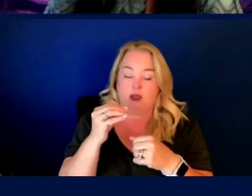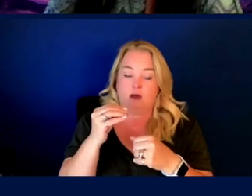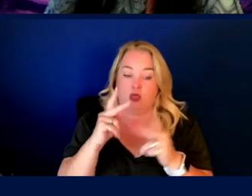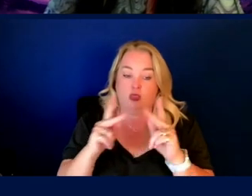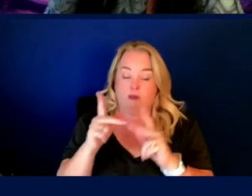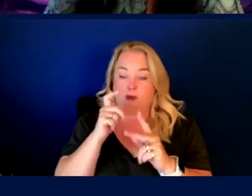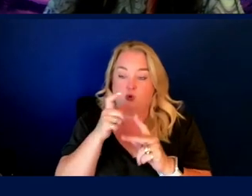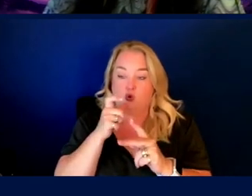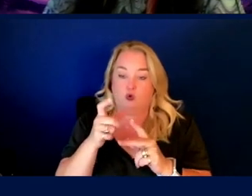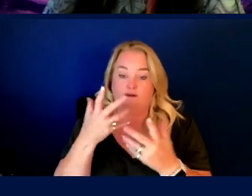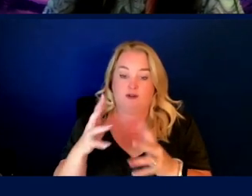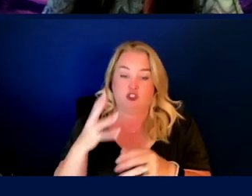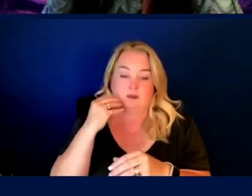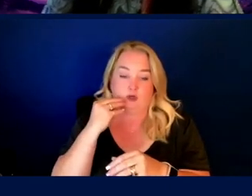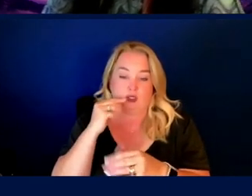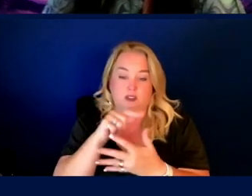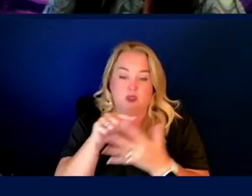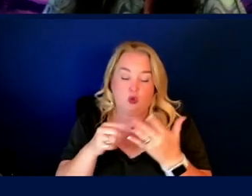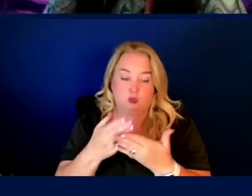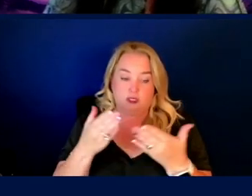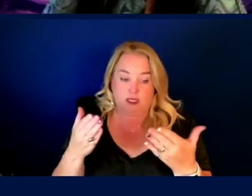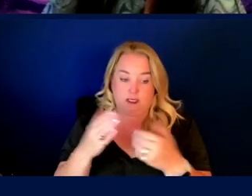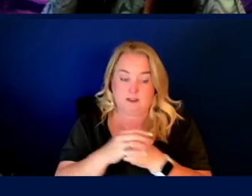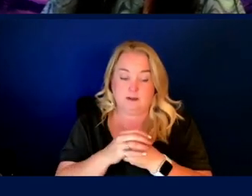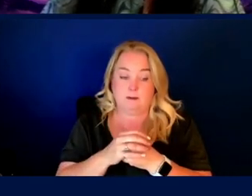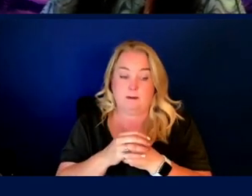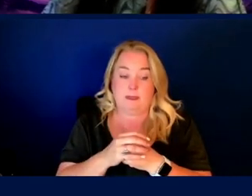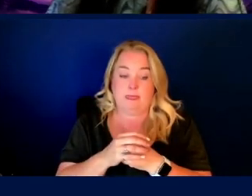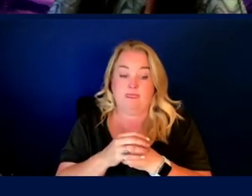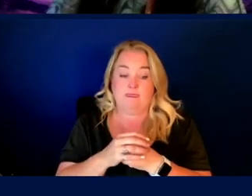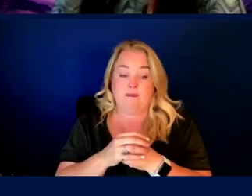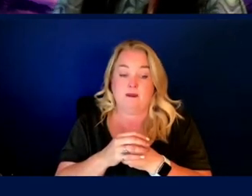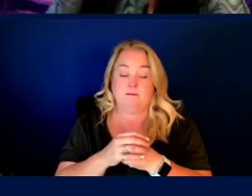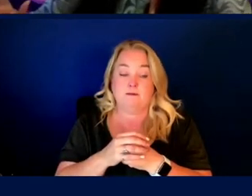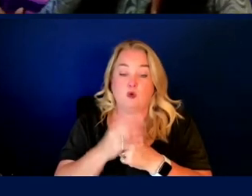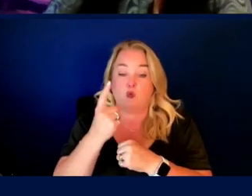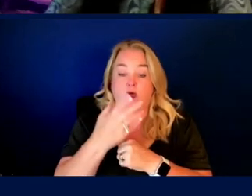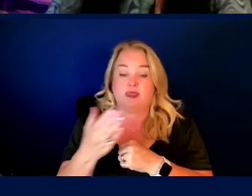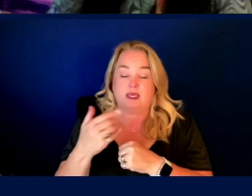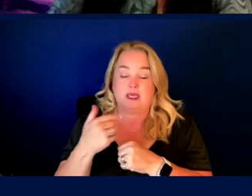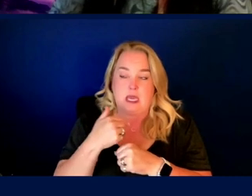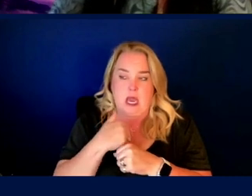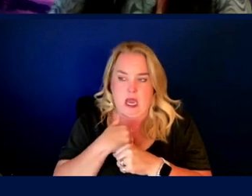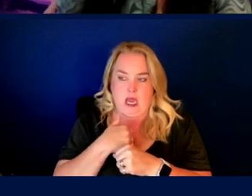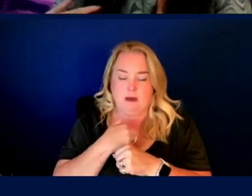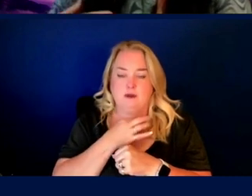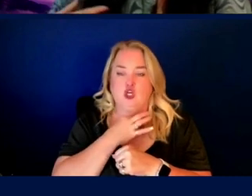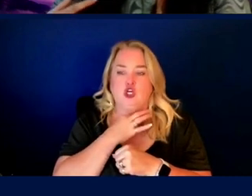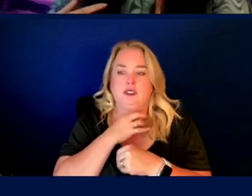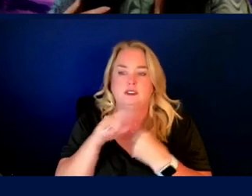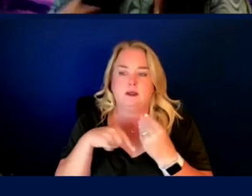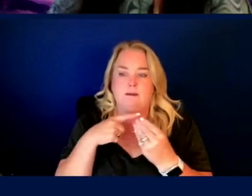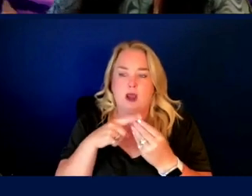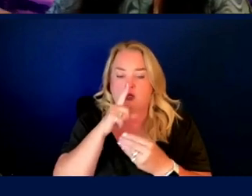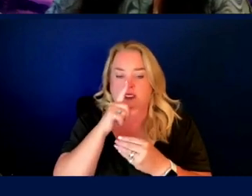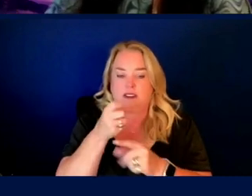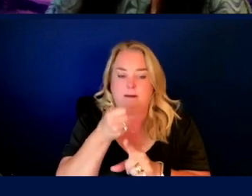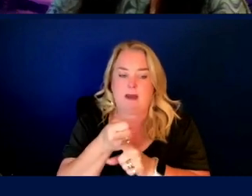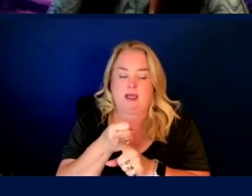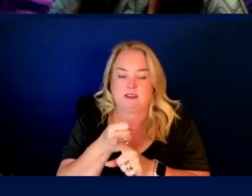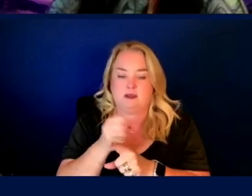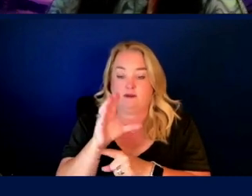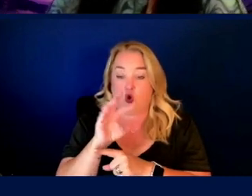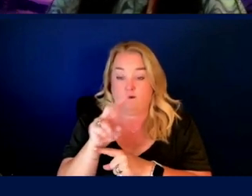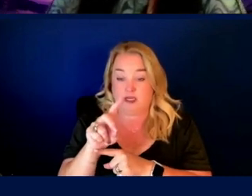those experiences. Um, in regards to those last points in particular, something that I've been particularly curious about is the impact of COVID